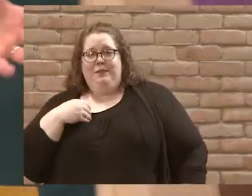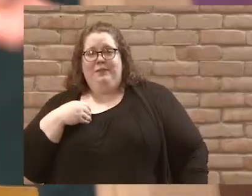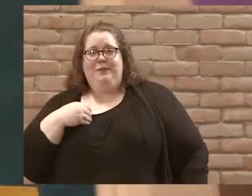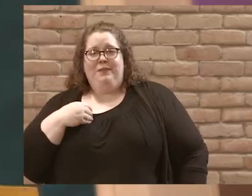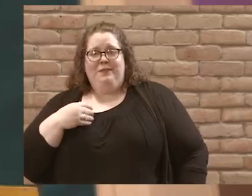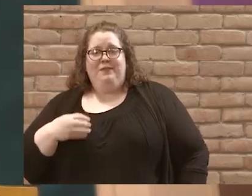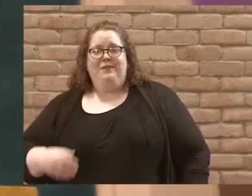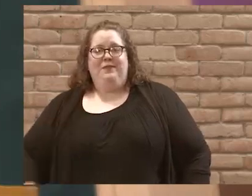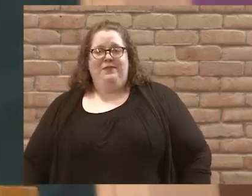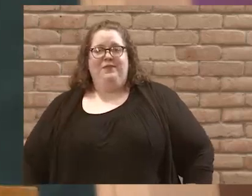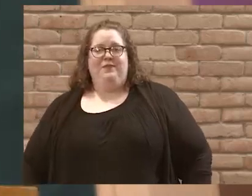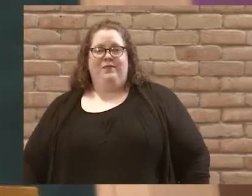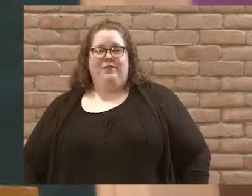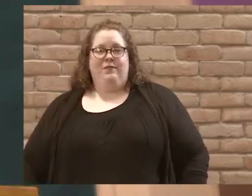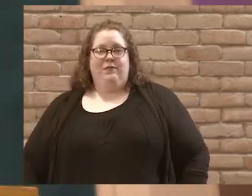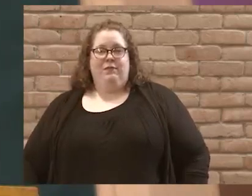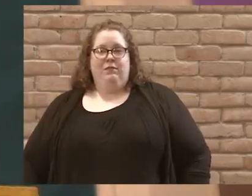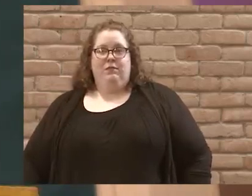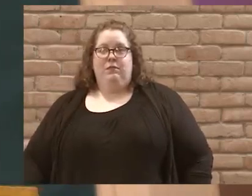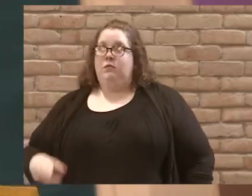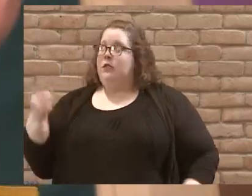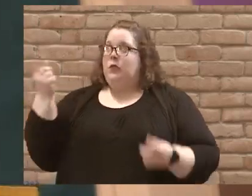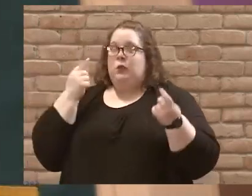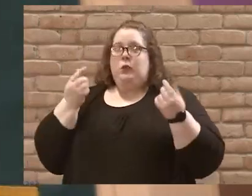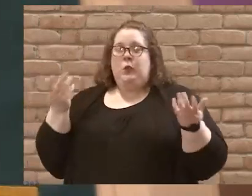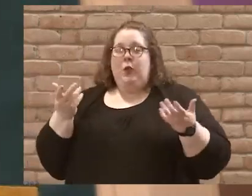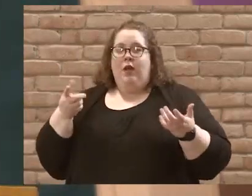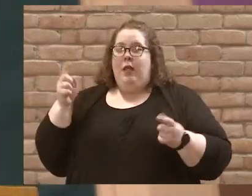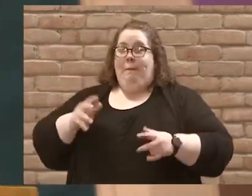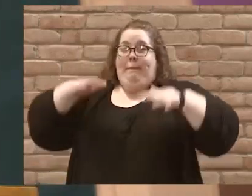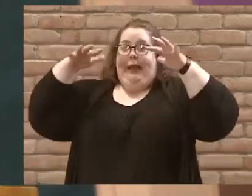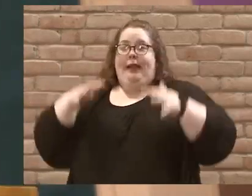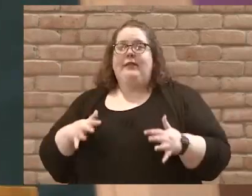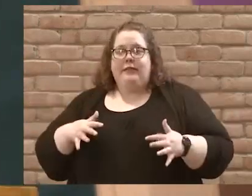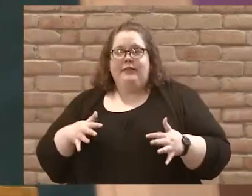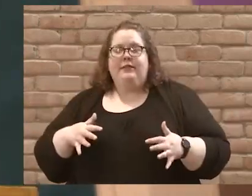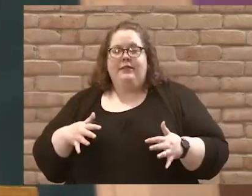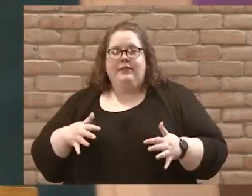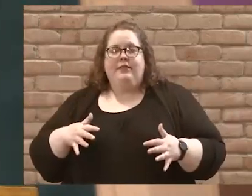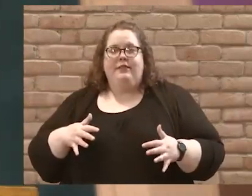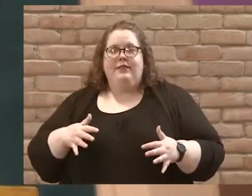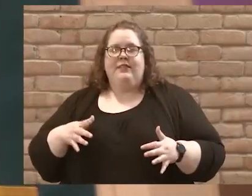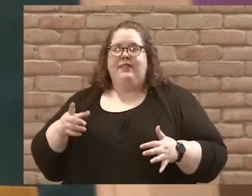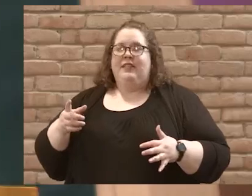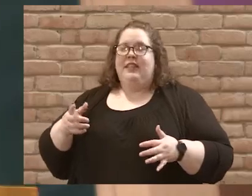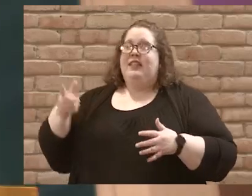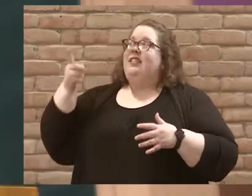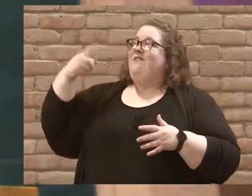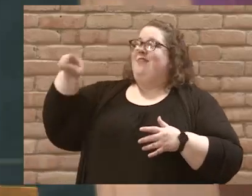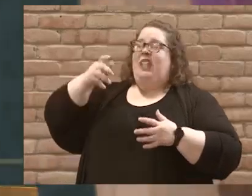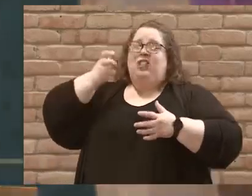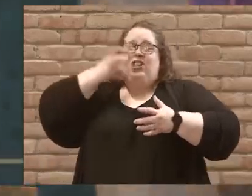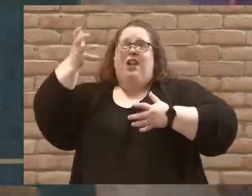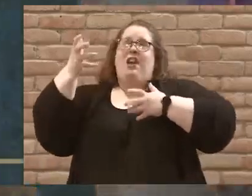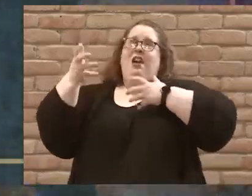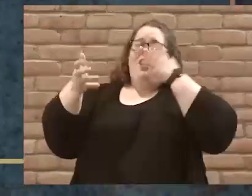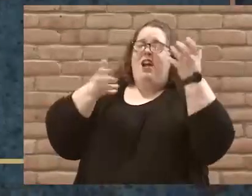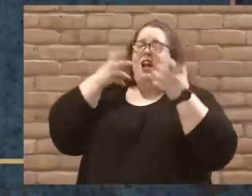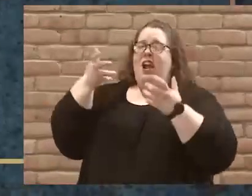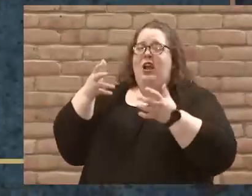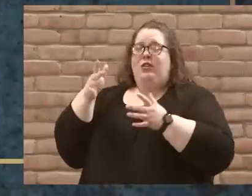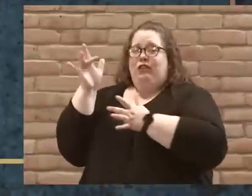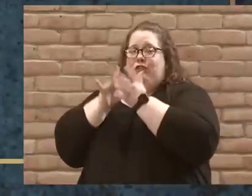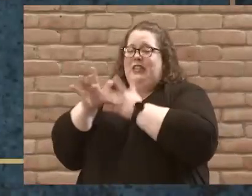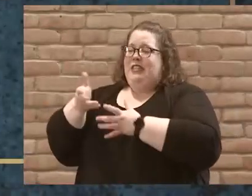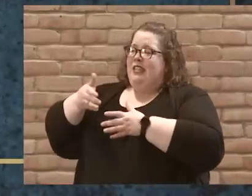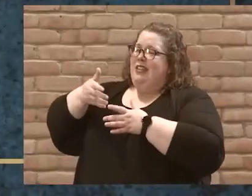So the disciples do what any of us would do. They panic. They panic and they start to shout at Jesus. The